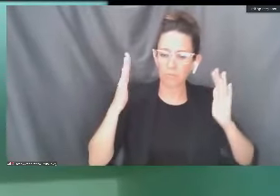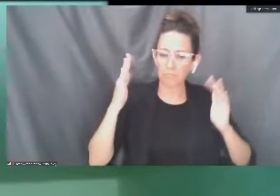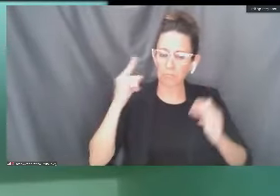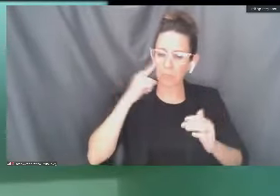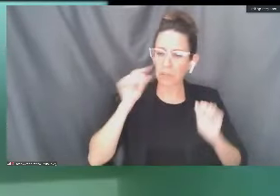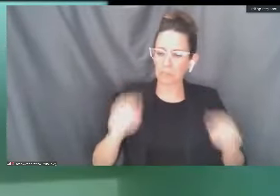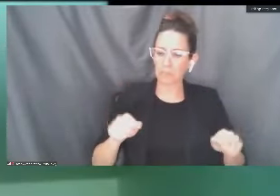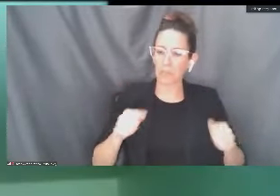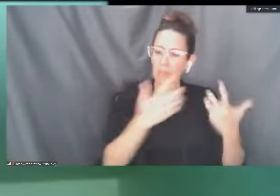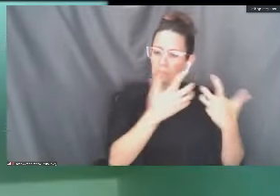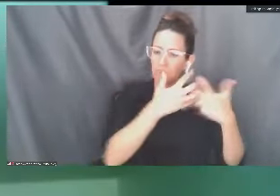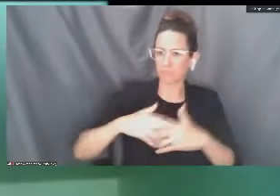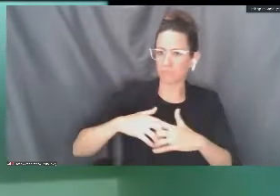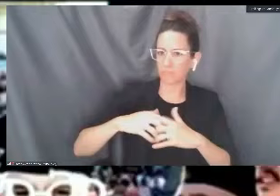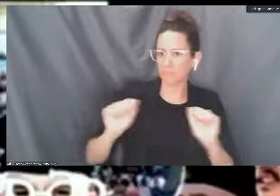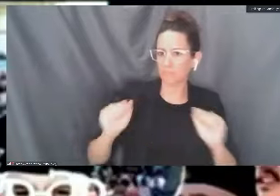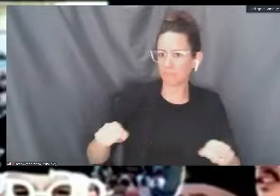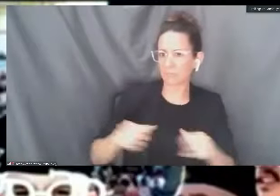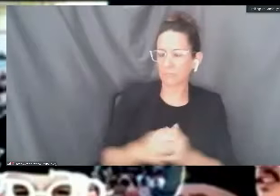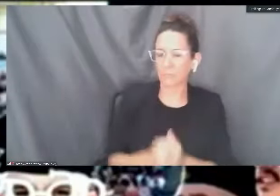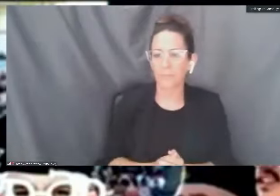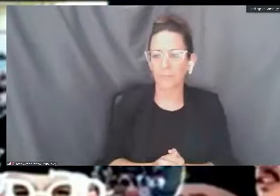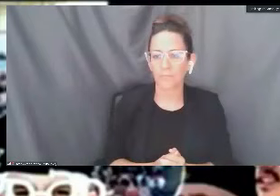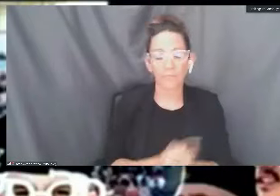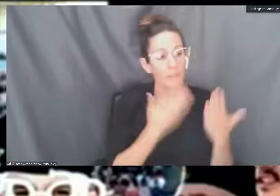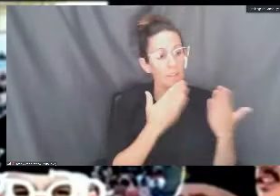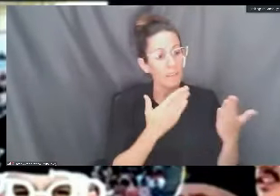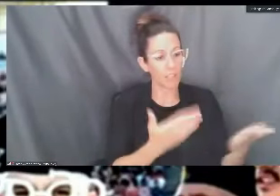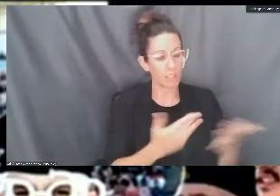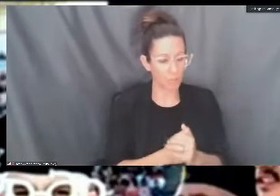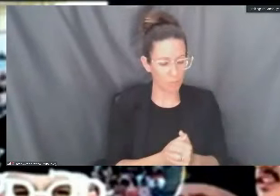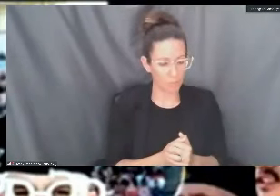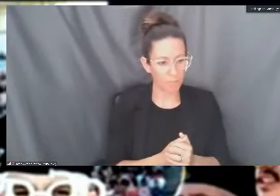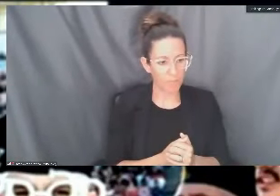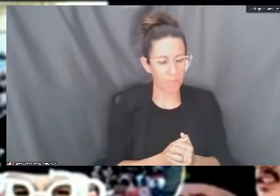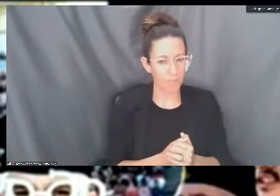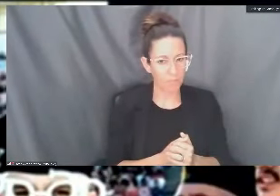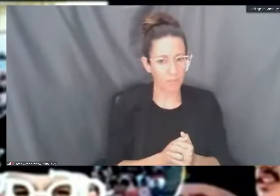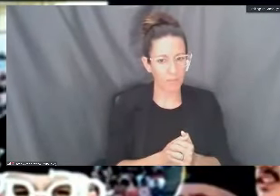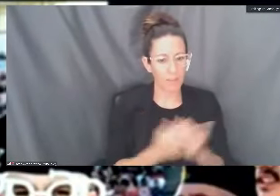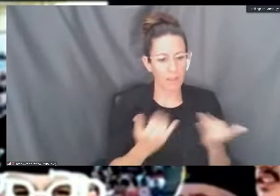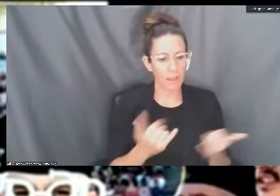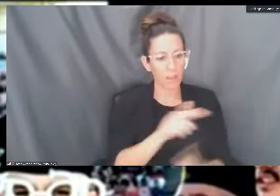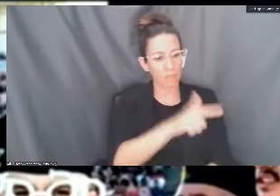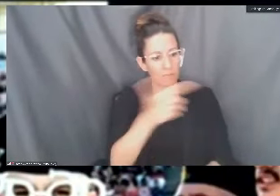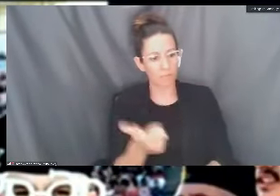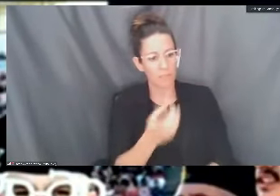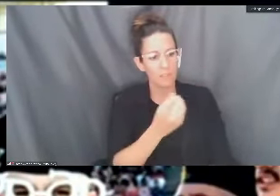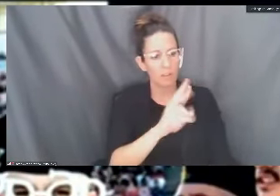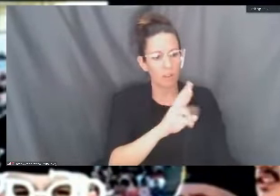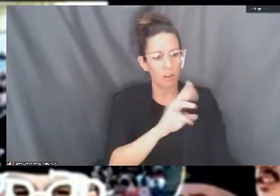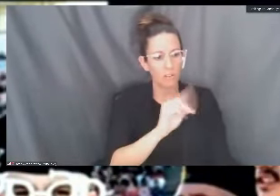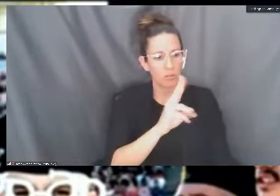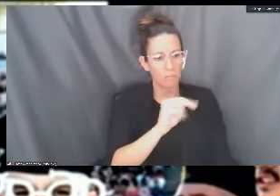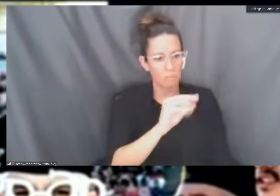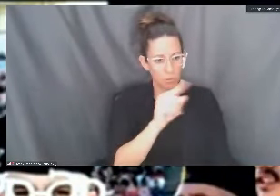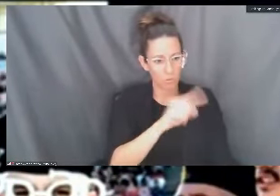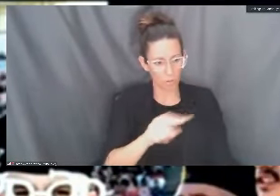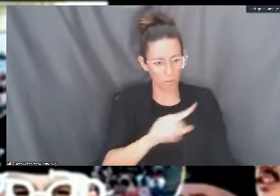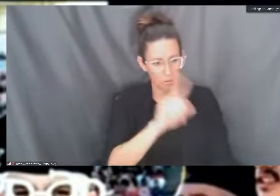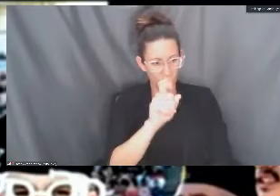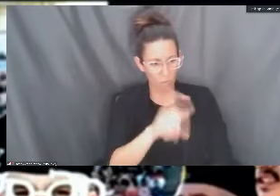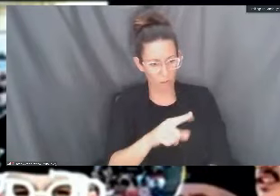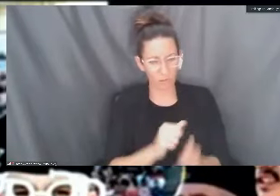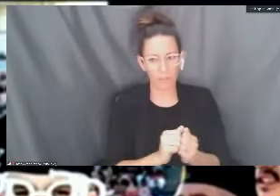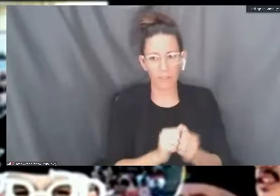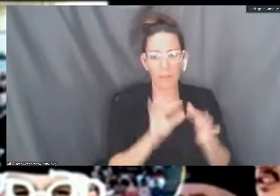of a problem. Thank you. Great. Thank you. Let me turn to Dr. Munoz now. This is